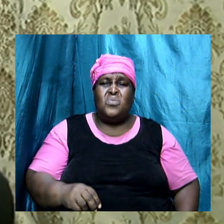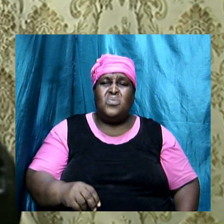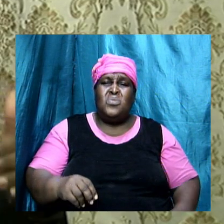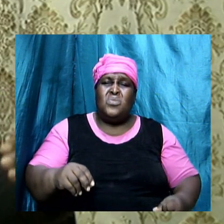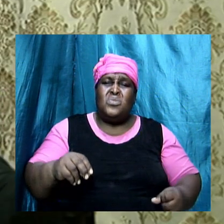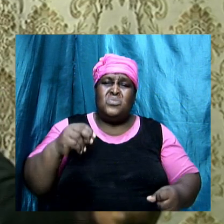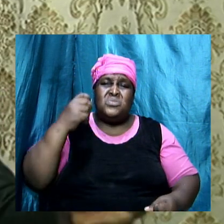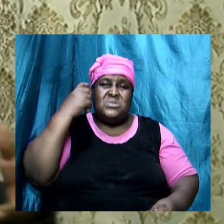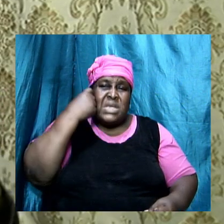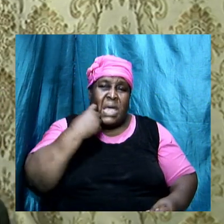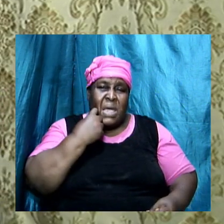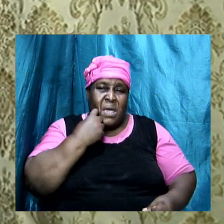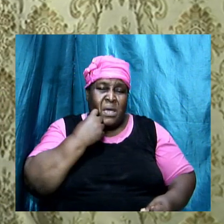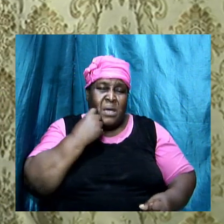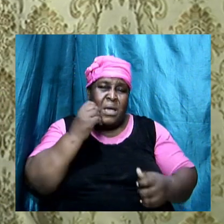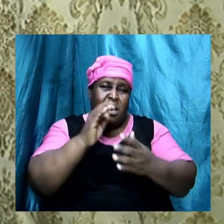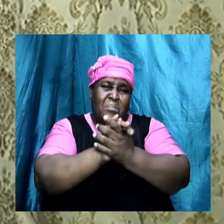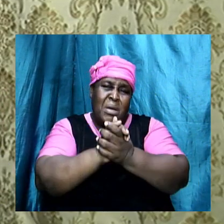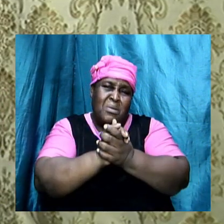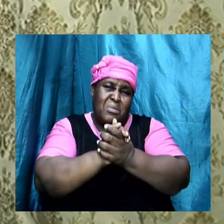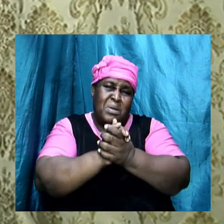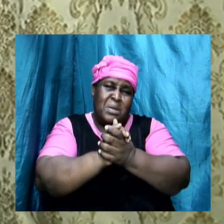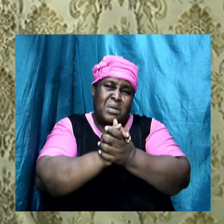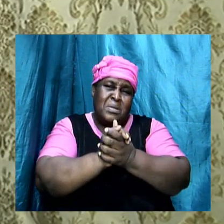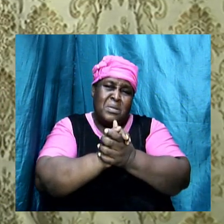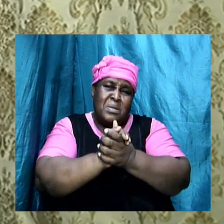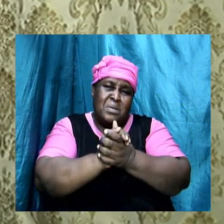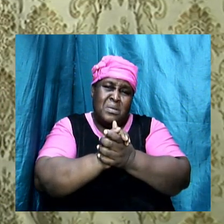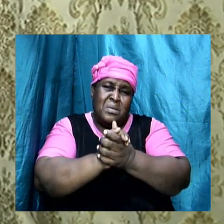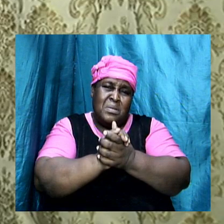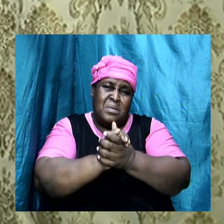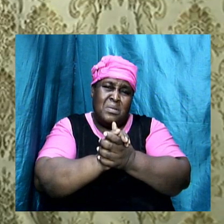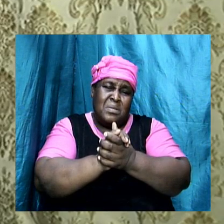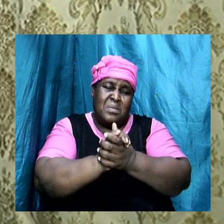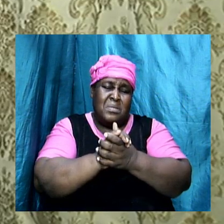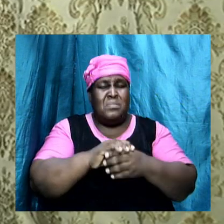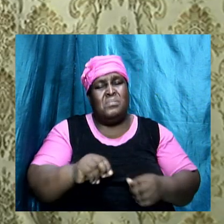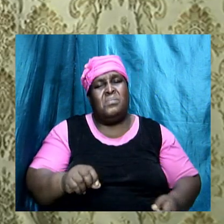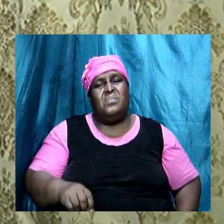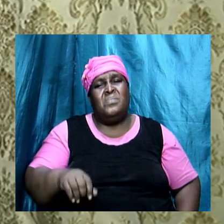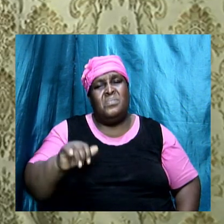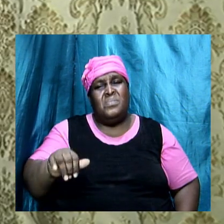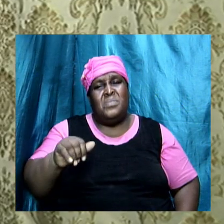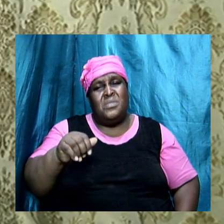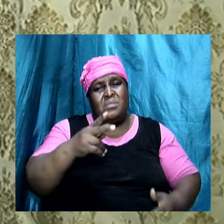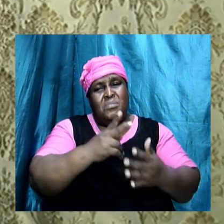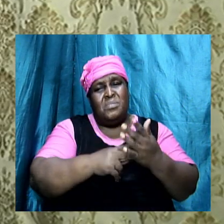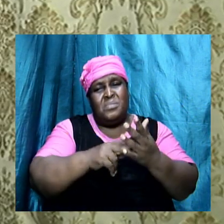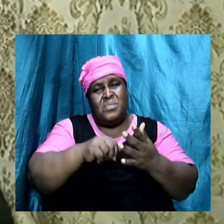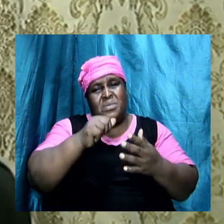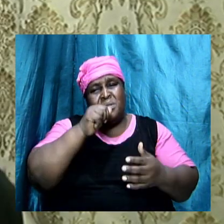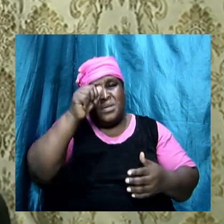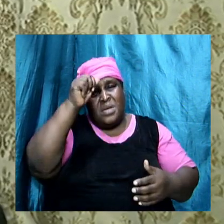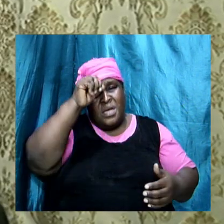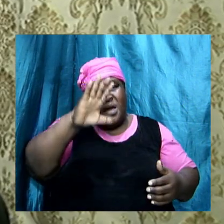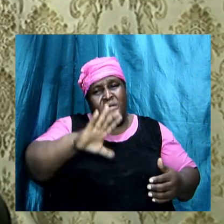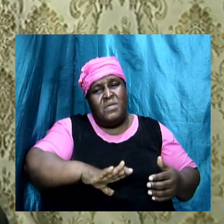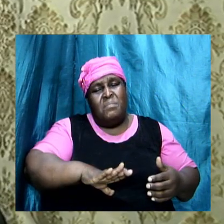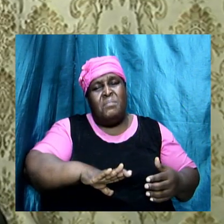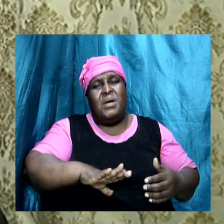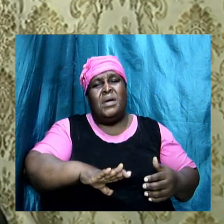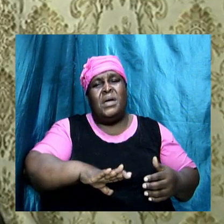You have to do something before your marriage to make sure that that part of the man can work. How can